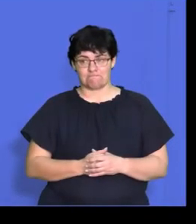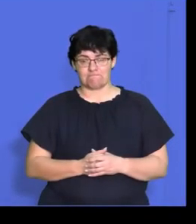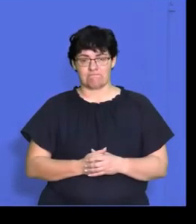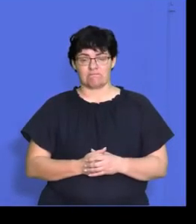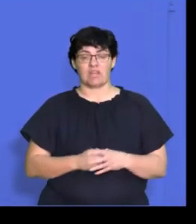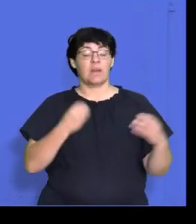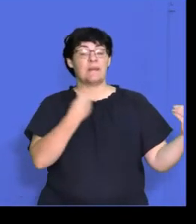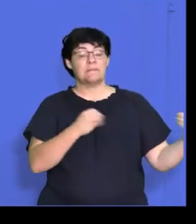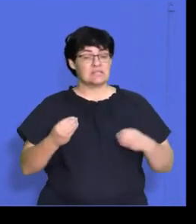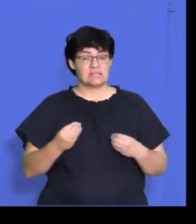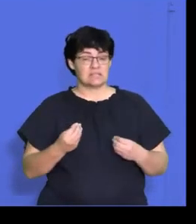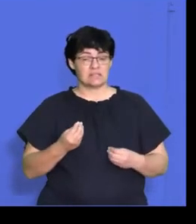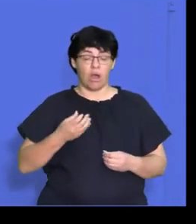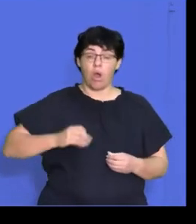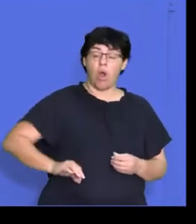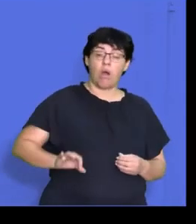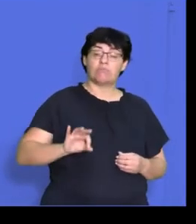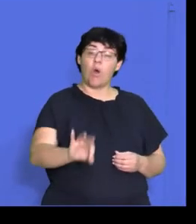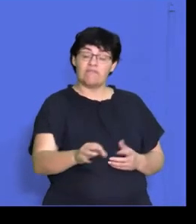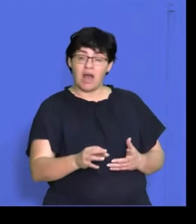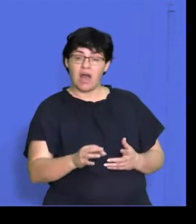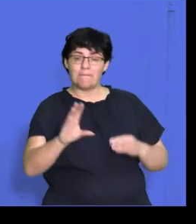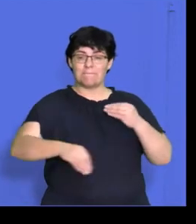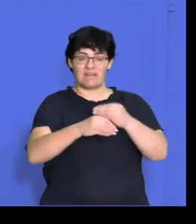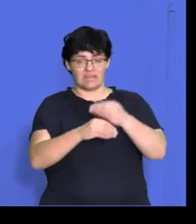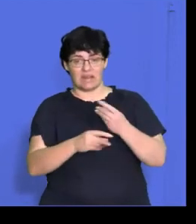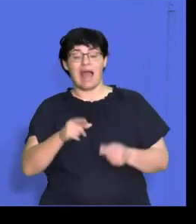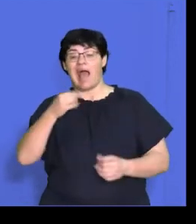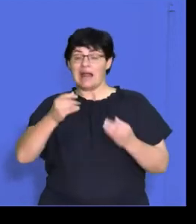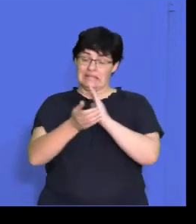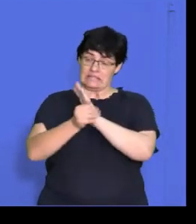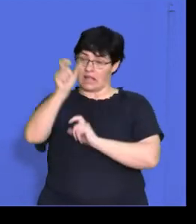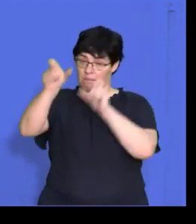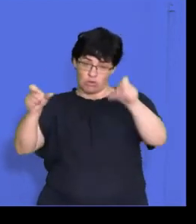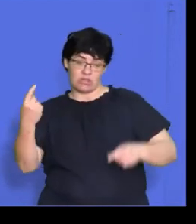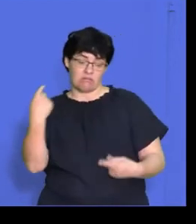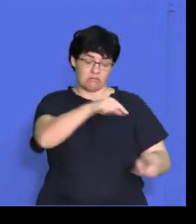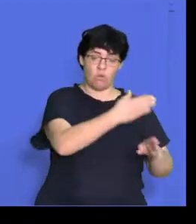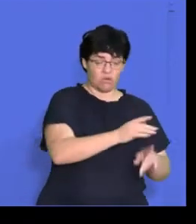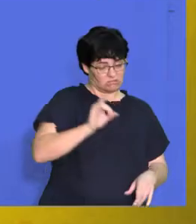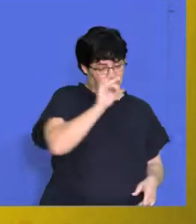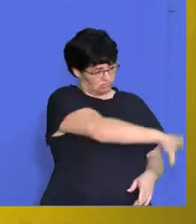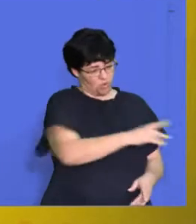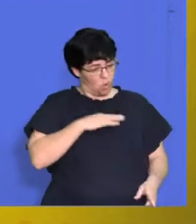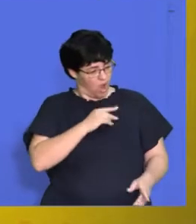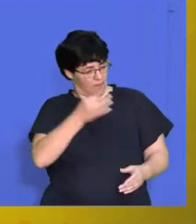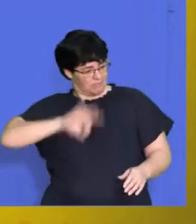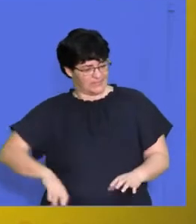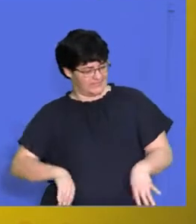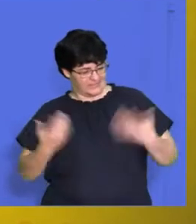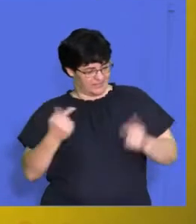And businesses who cannot offer fringe benefits fail to attract skilled workers. So if you cannot